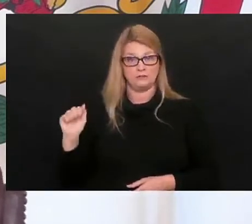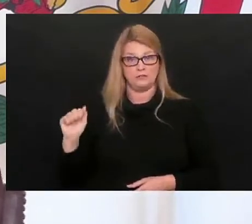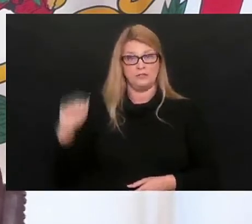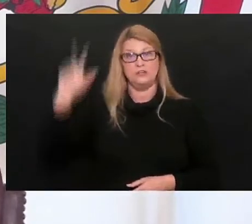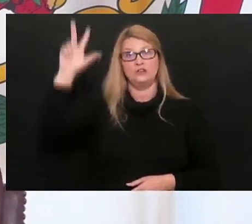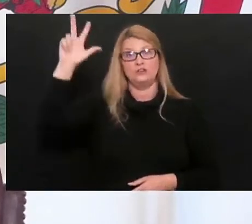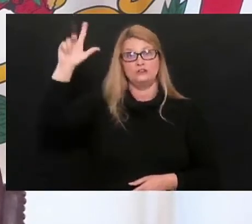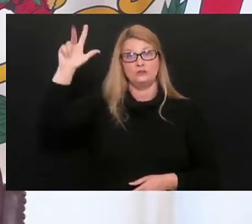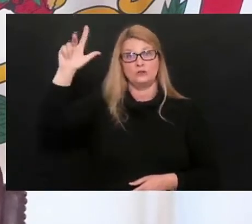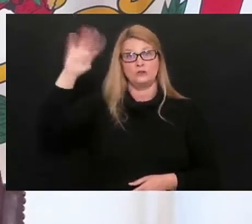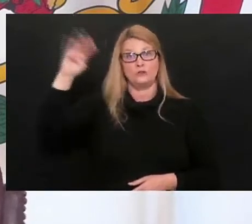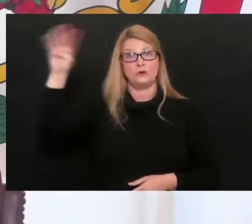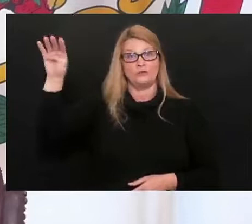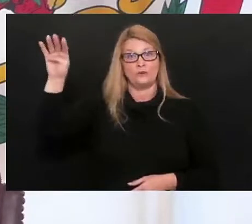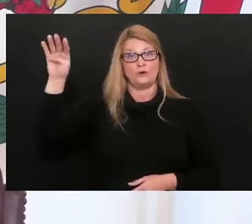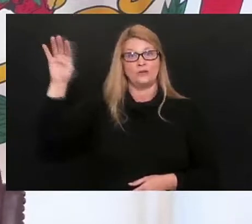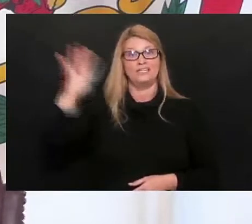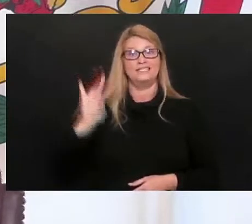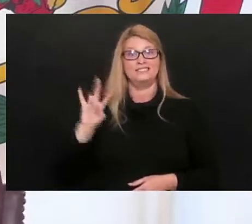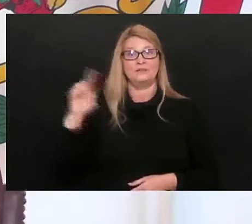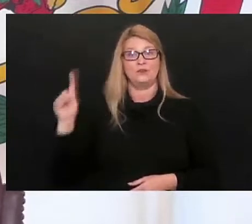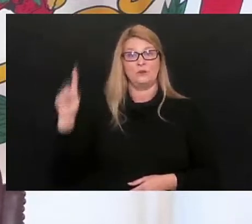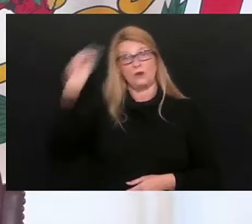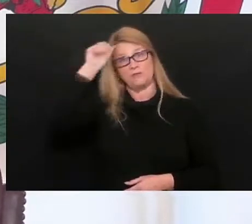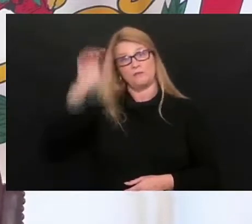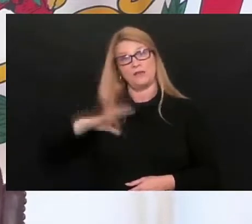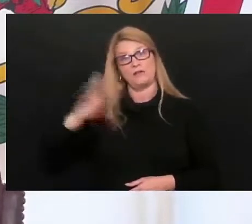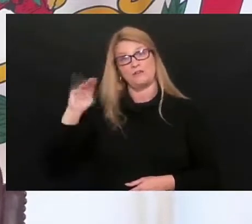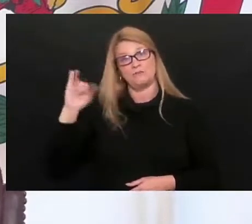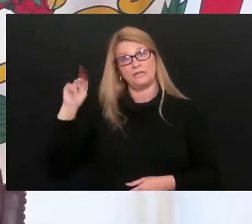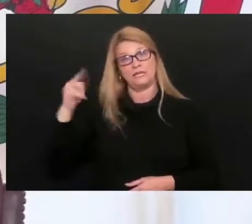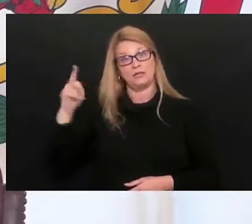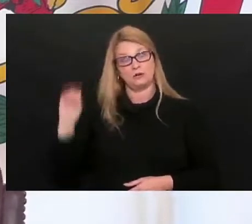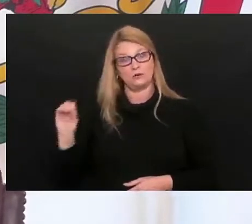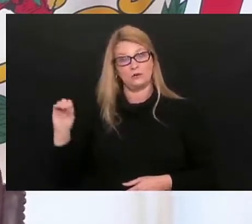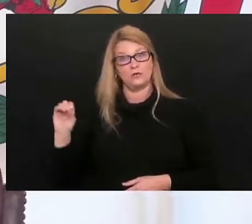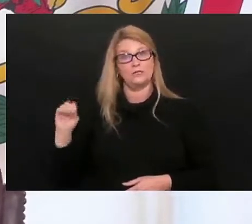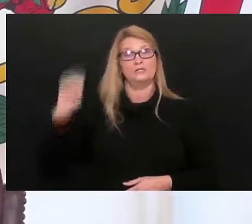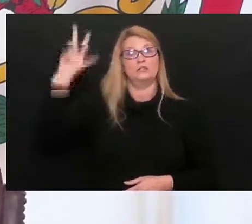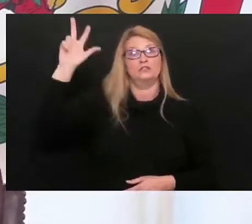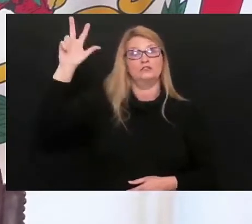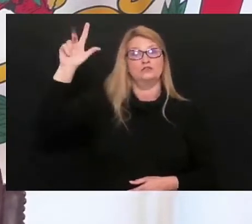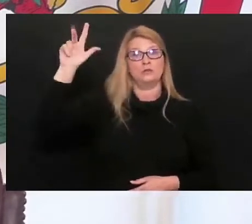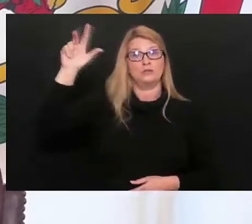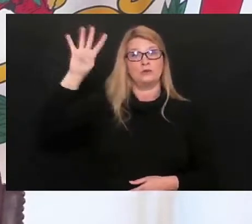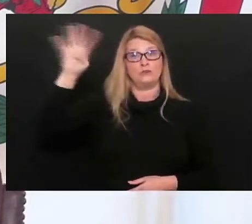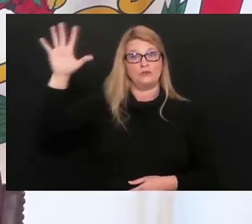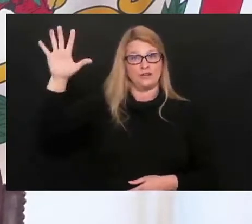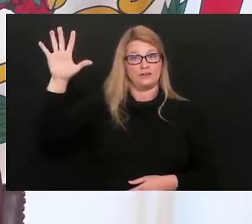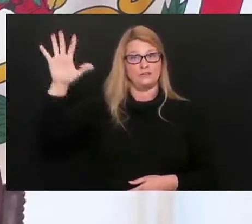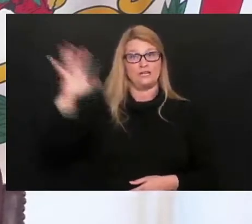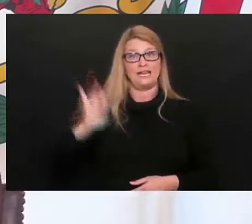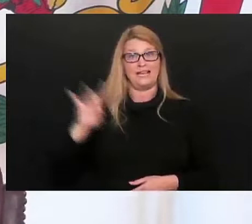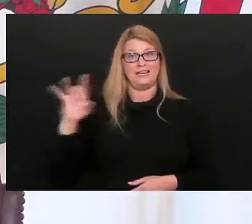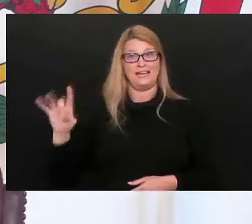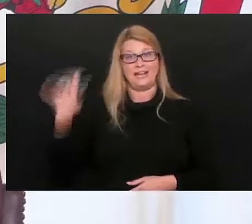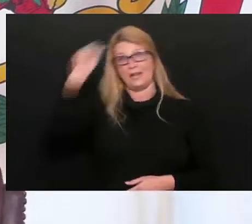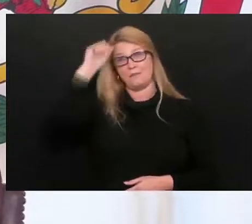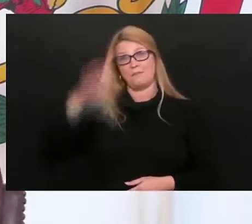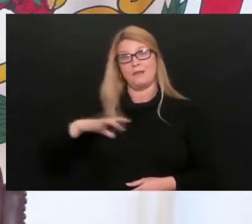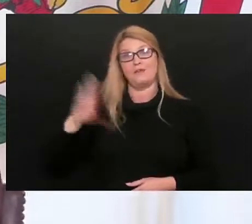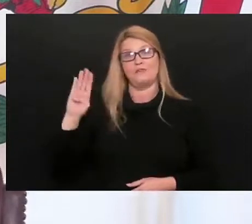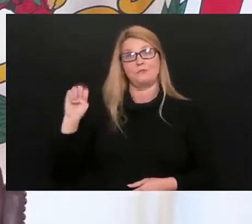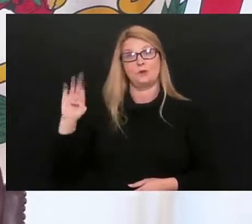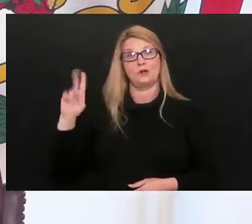2,344th death, a 71-year-old male from Mingo County, our 2,345th death, an 88-year-old male from